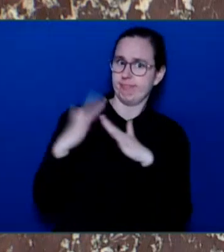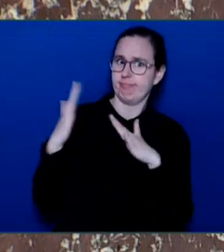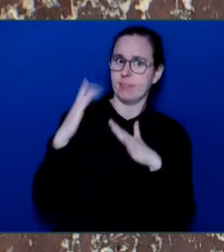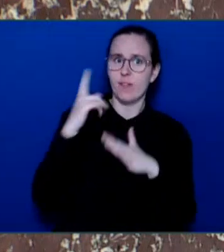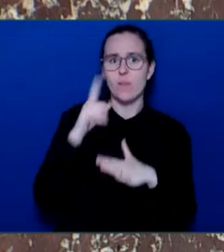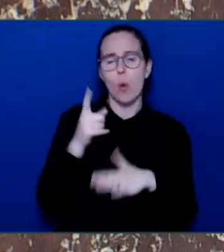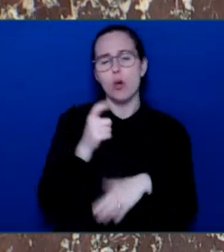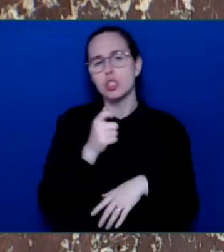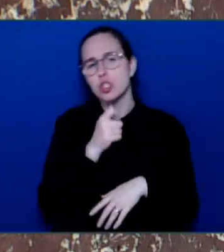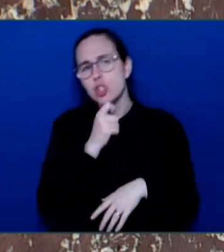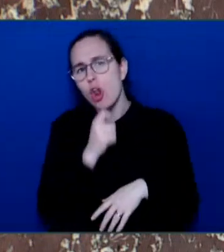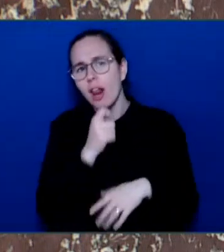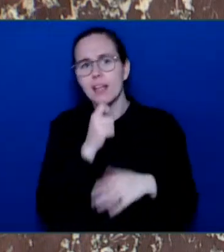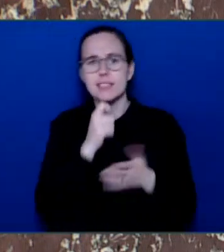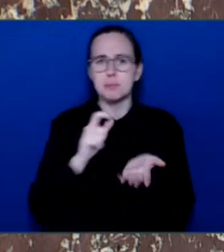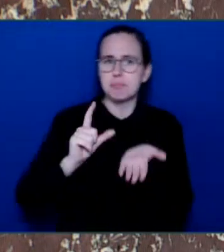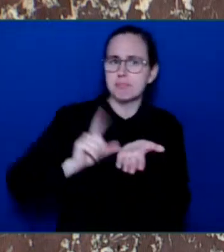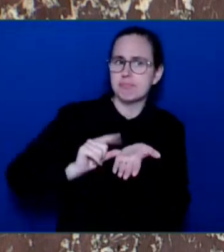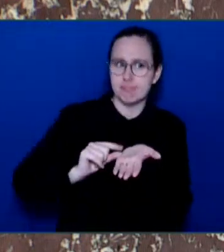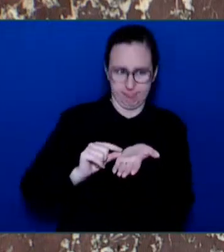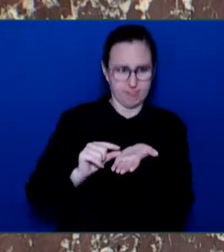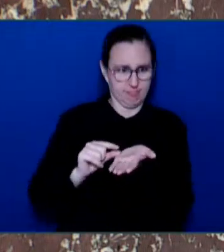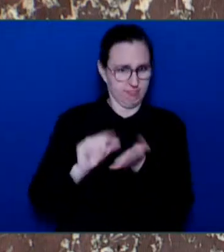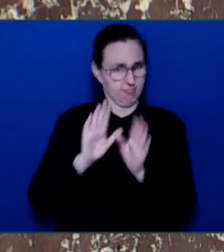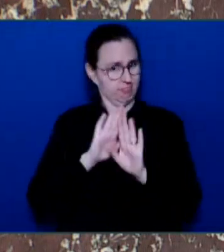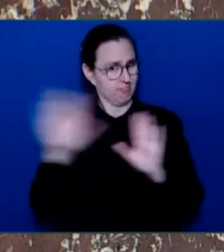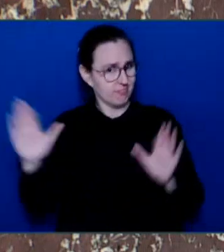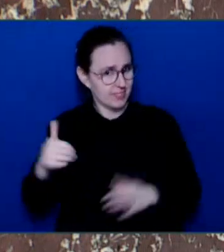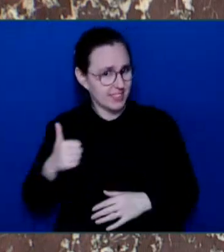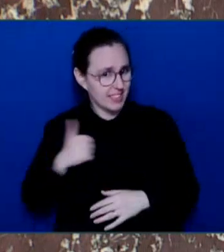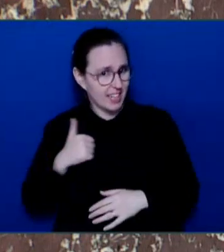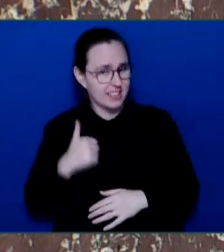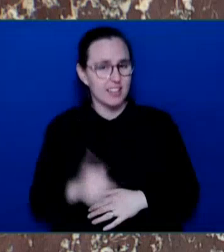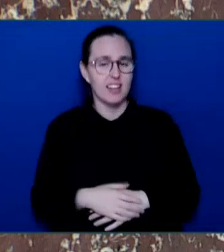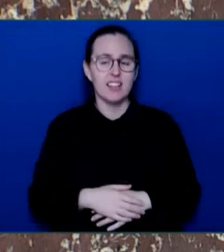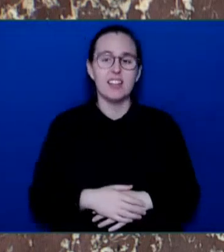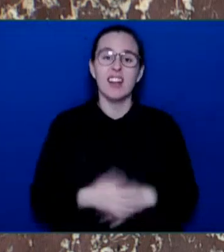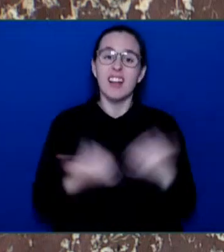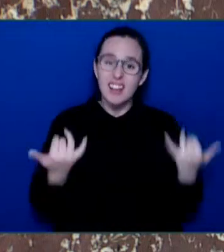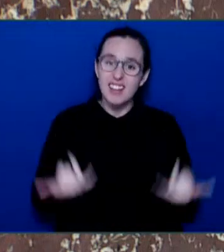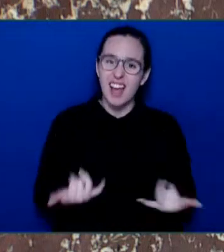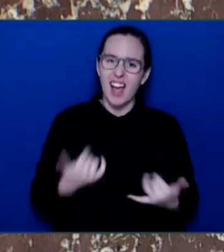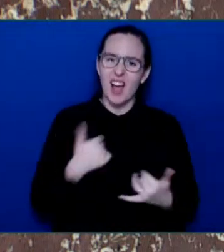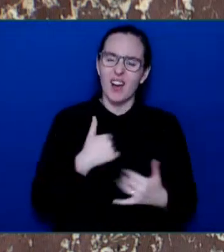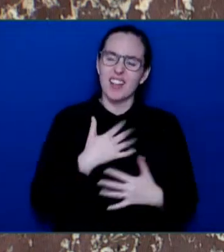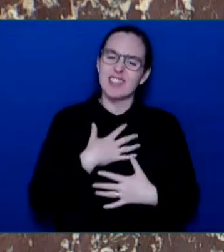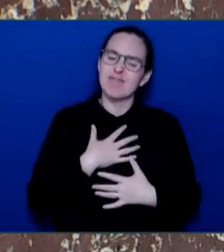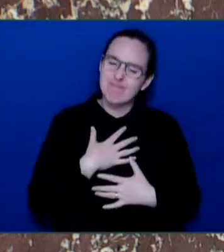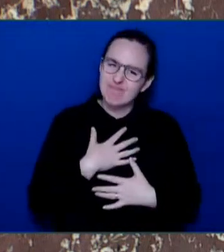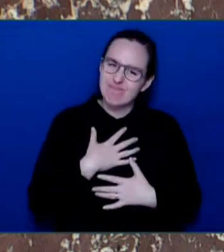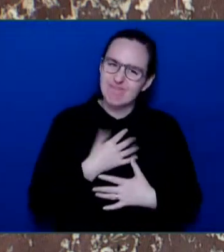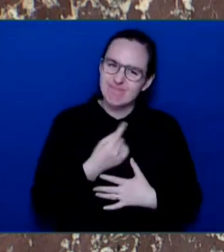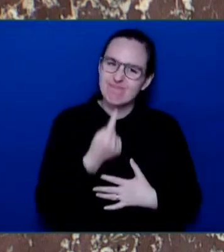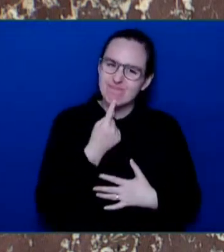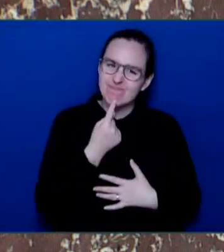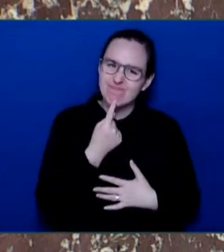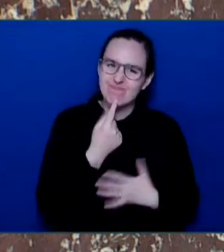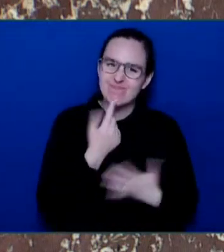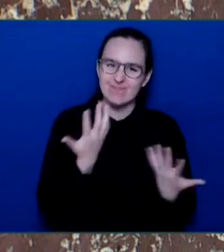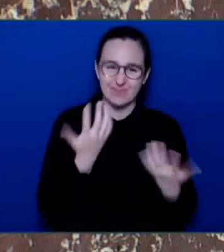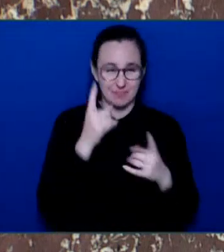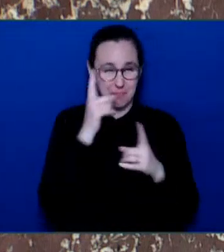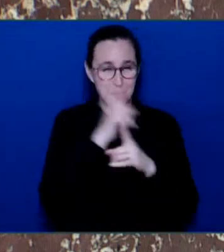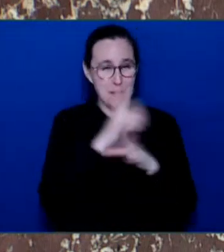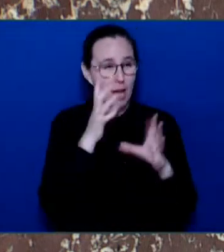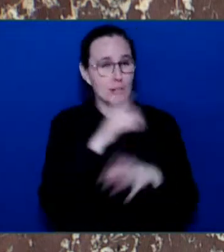a bittersweet day for sure. You think of the people, the reporters we deal with on a regular basis, the staff within that